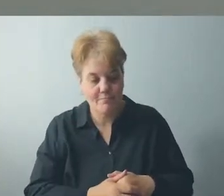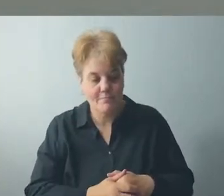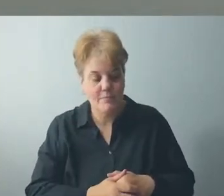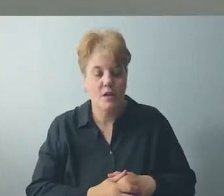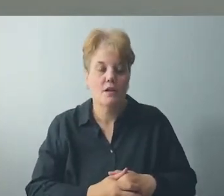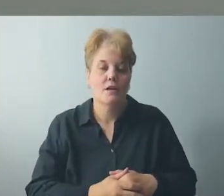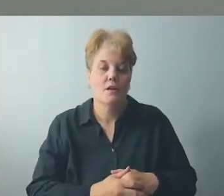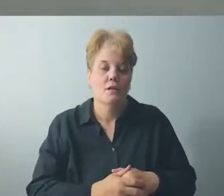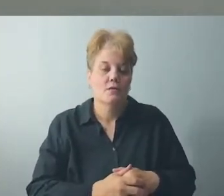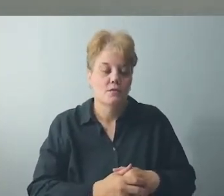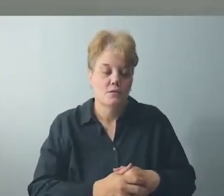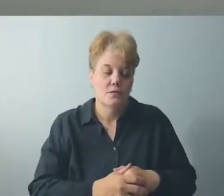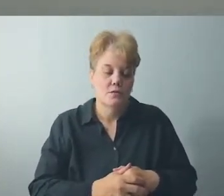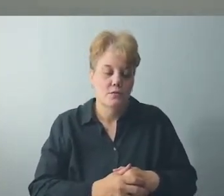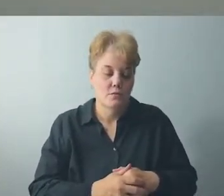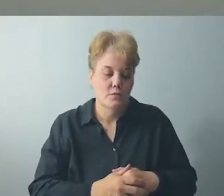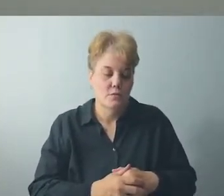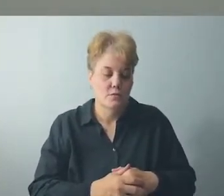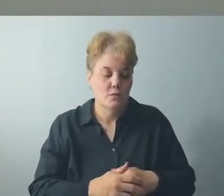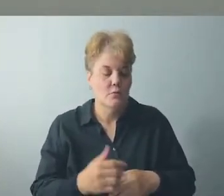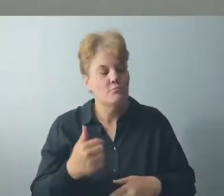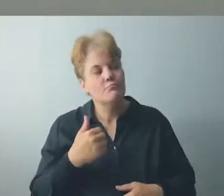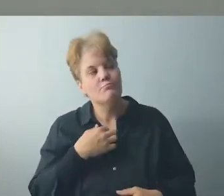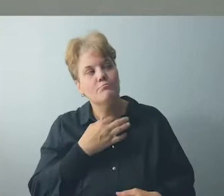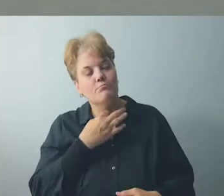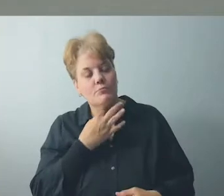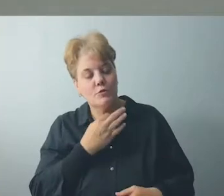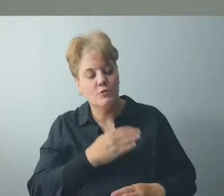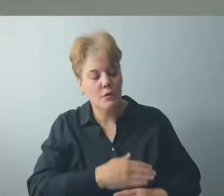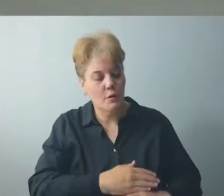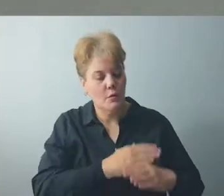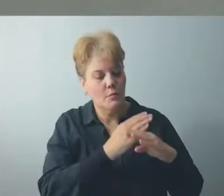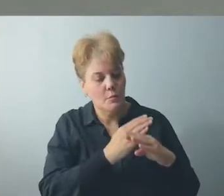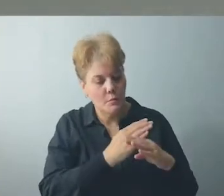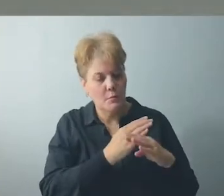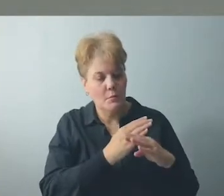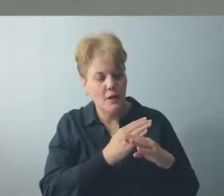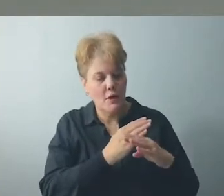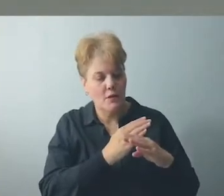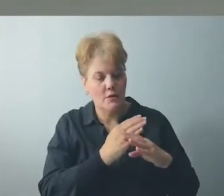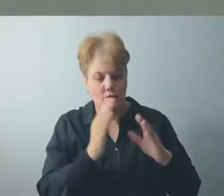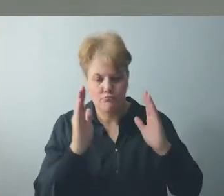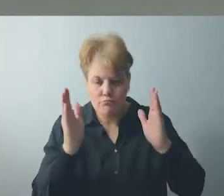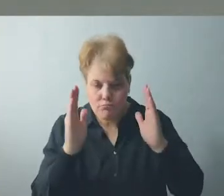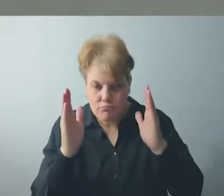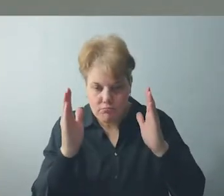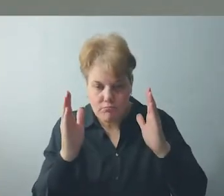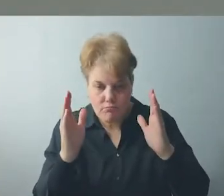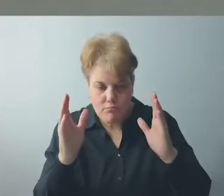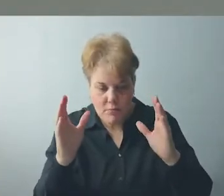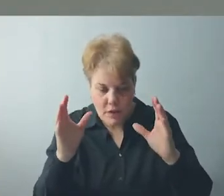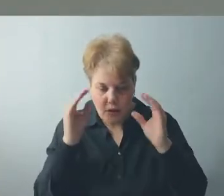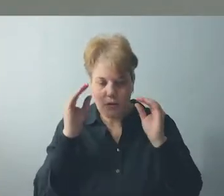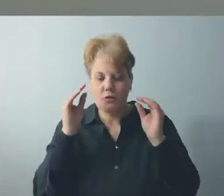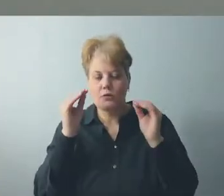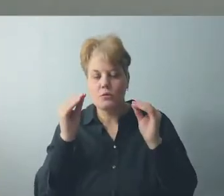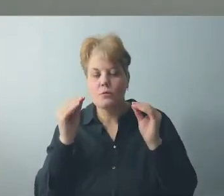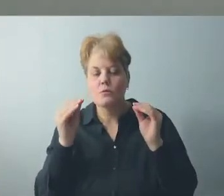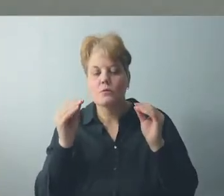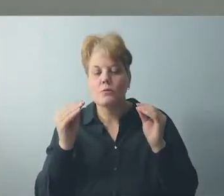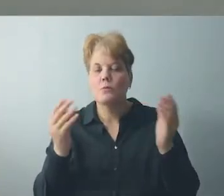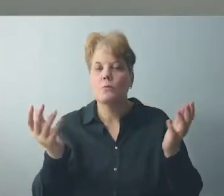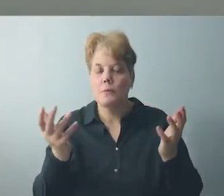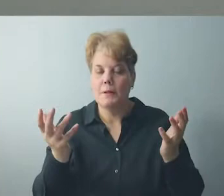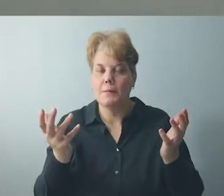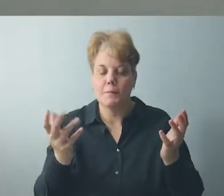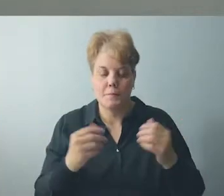what keeps me certified as a lousy listener? It's quite easy to answer that question. The thing